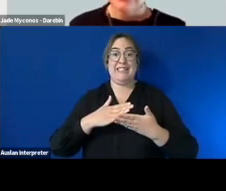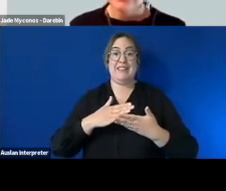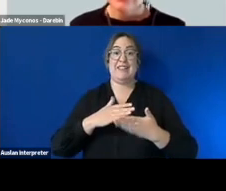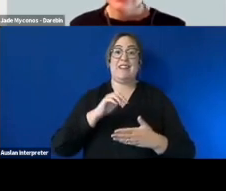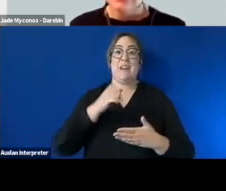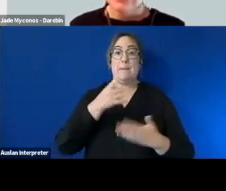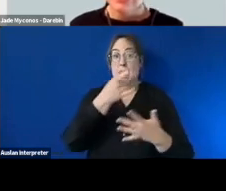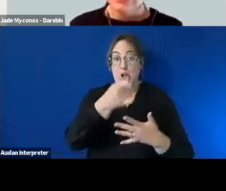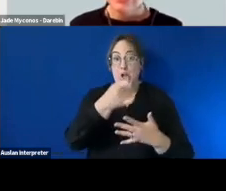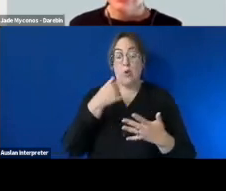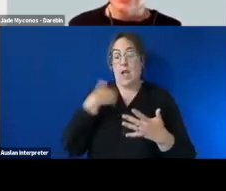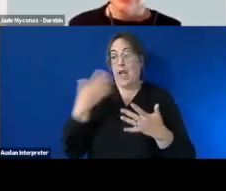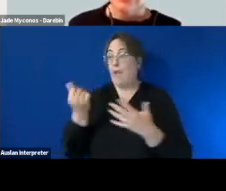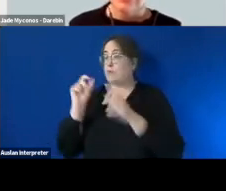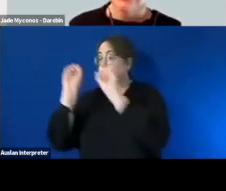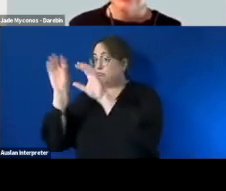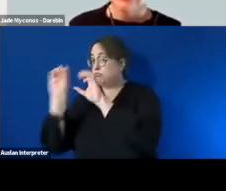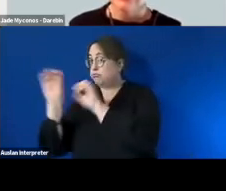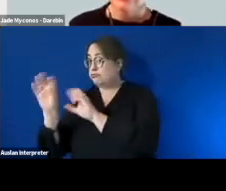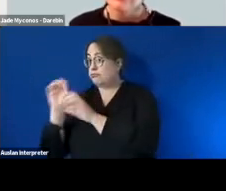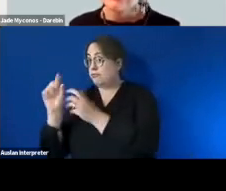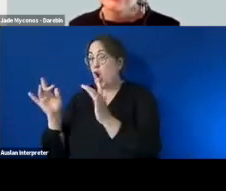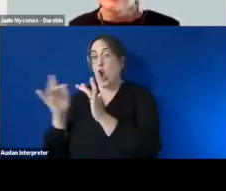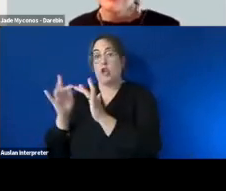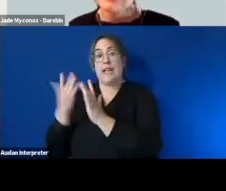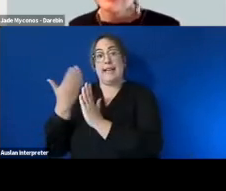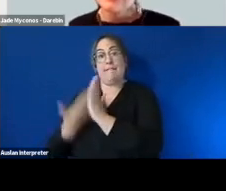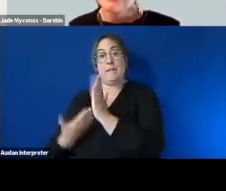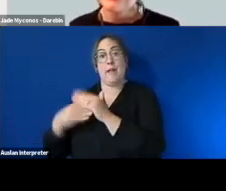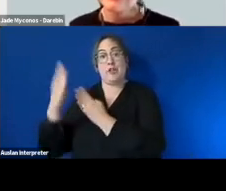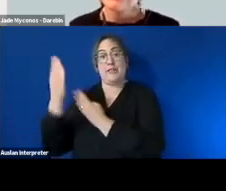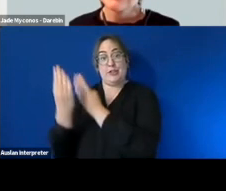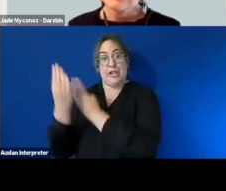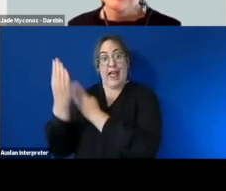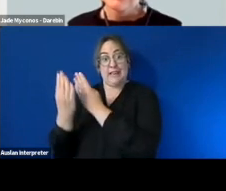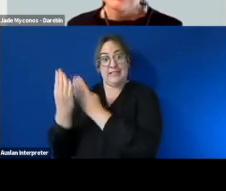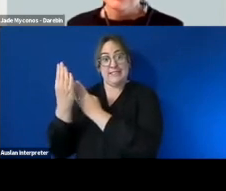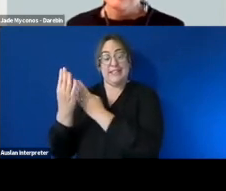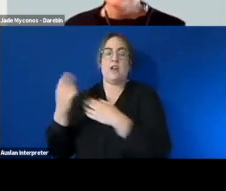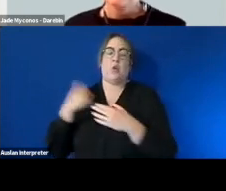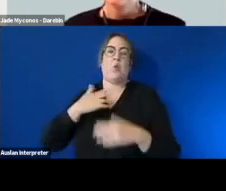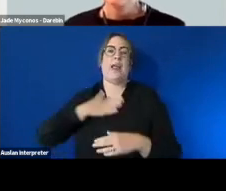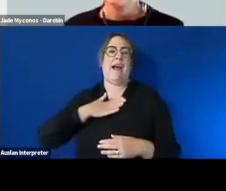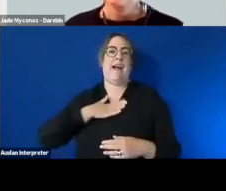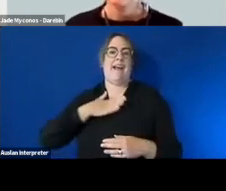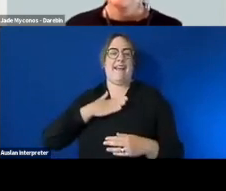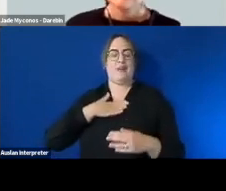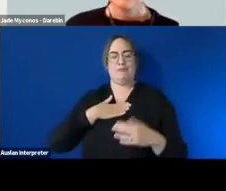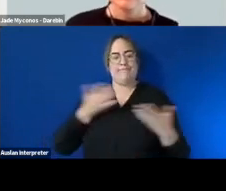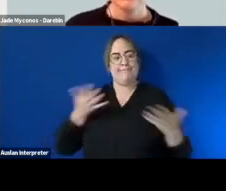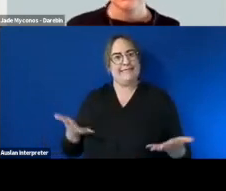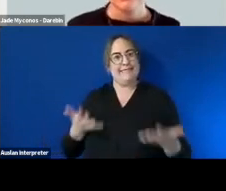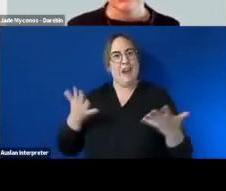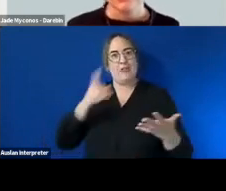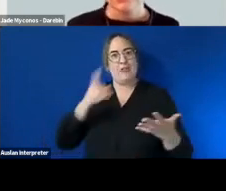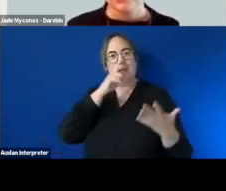your contact details in the chat room um we always like to do this because it encourages people to network beyond